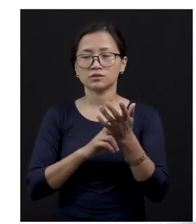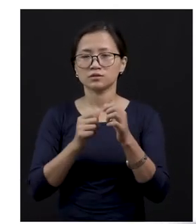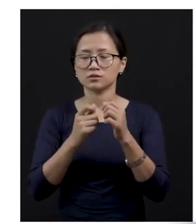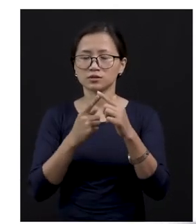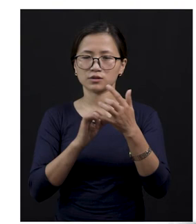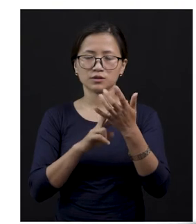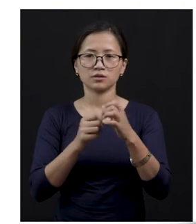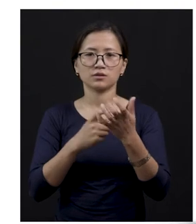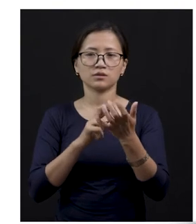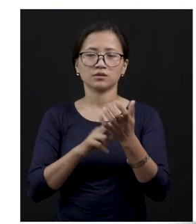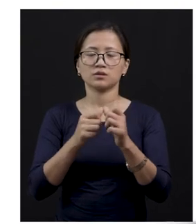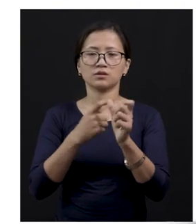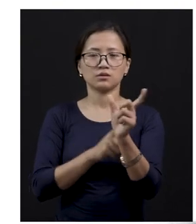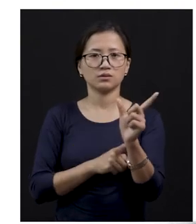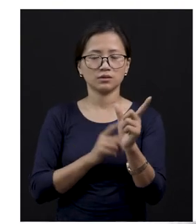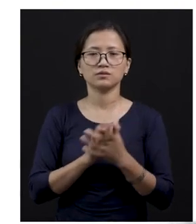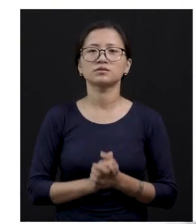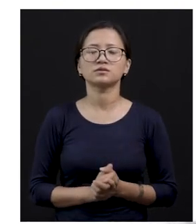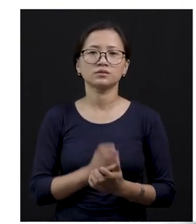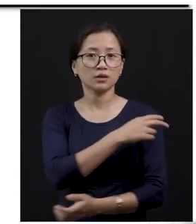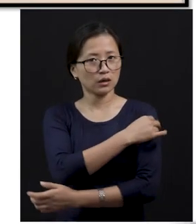veterinary hospitals, okay?